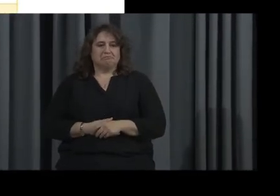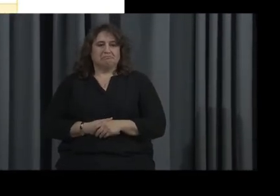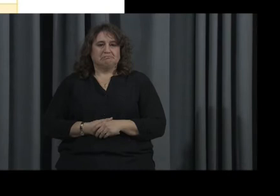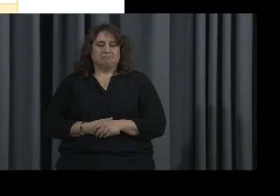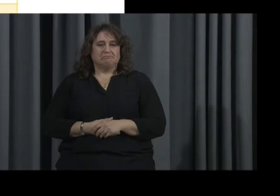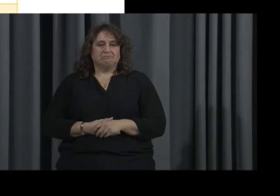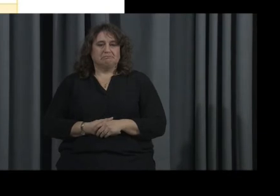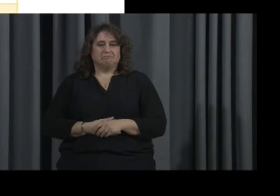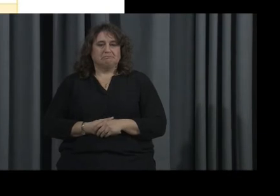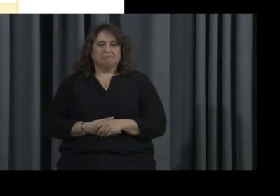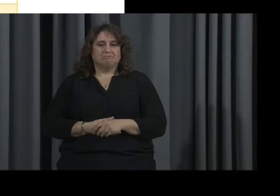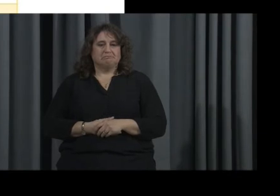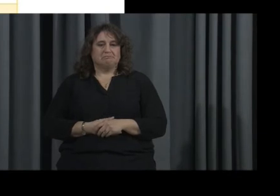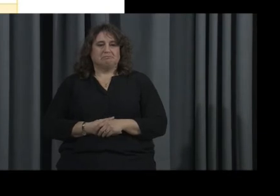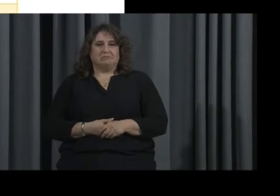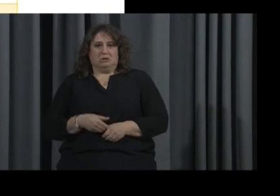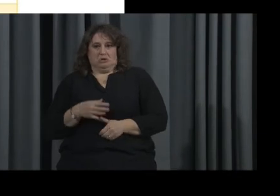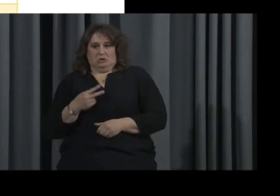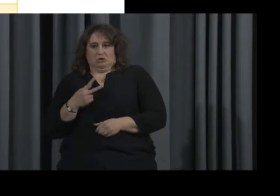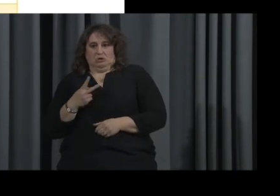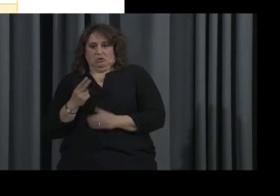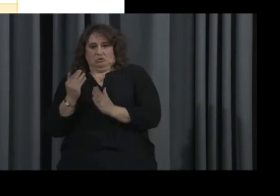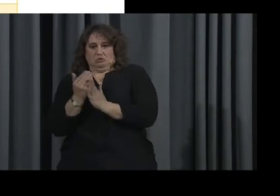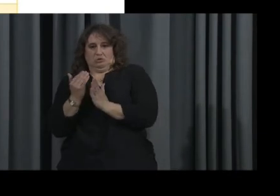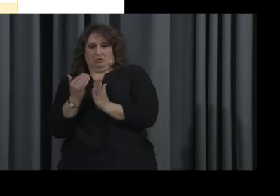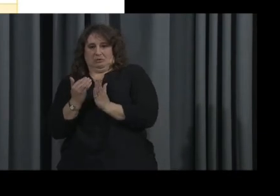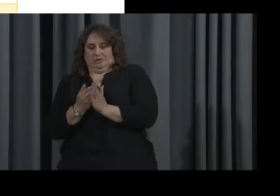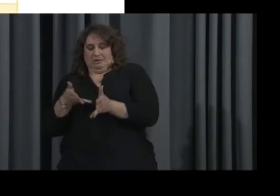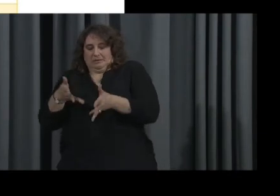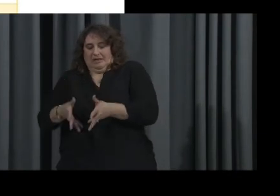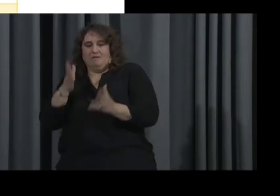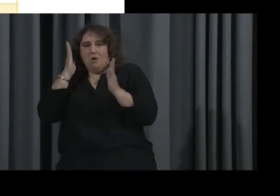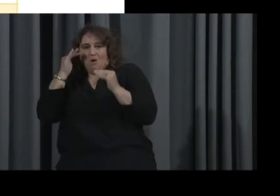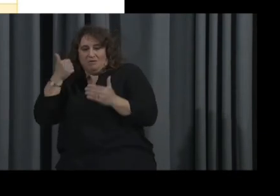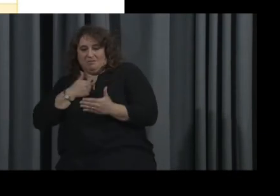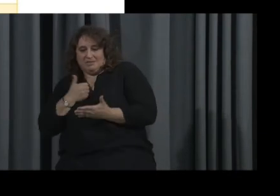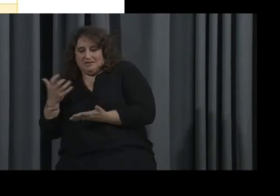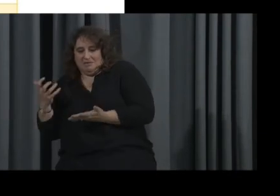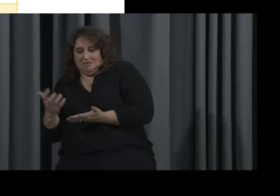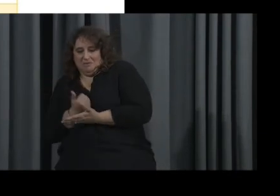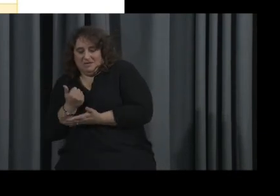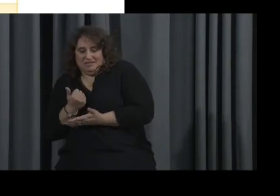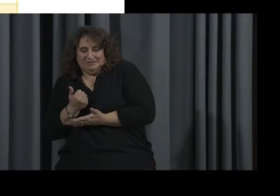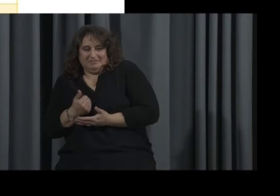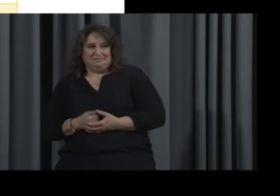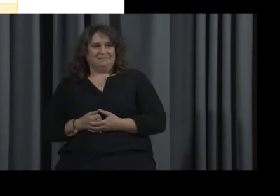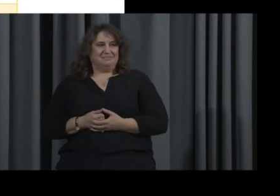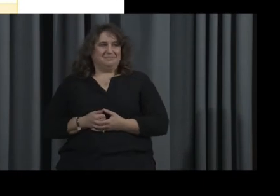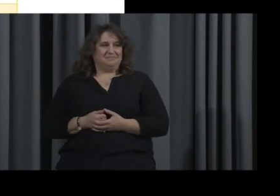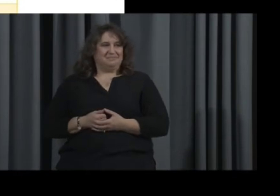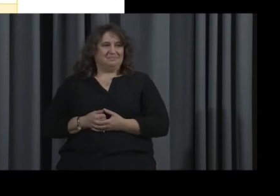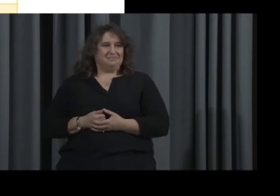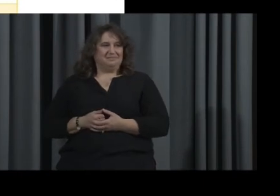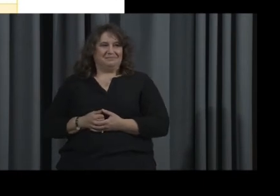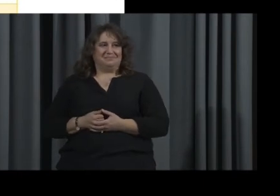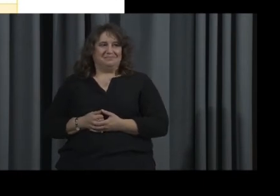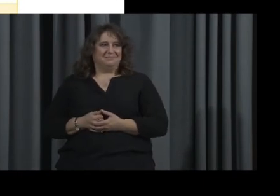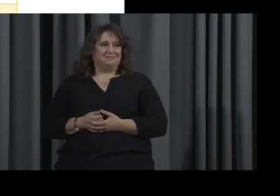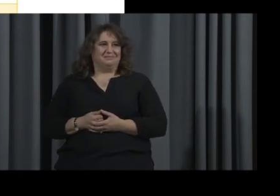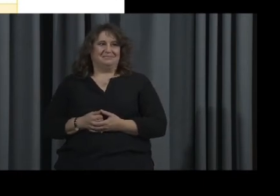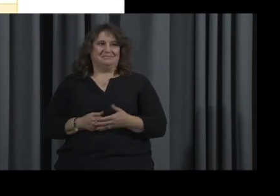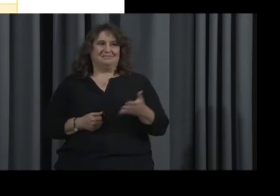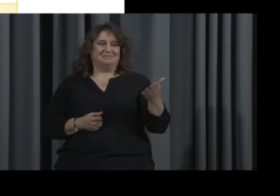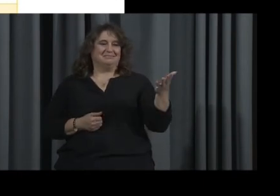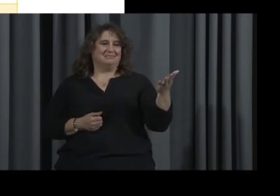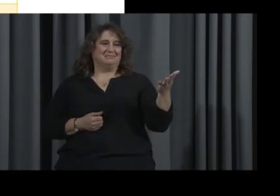Yeah. I only have two things left, so I hope I win. I think I'm going to gain up on you. Okay. You know what? I've